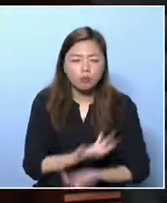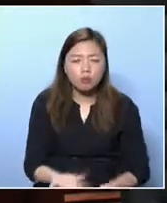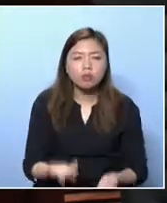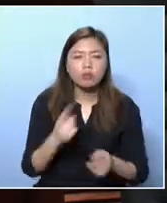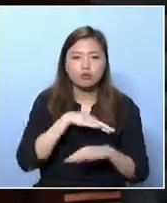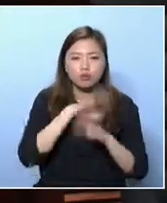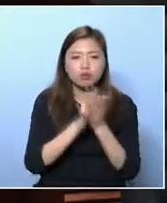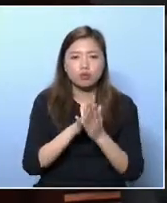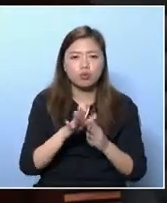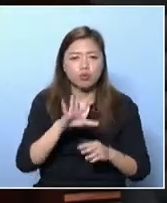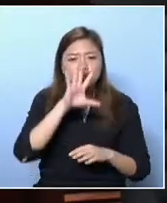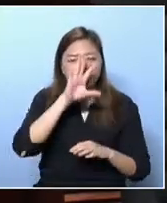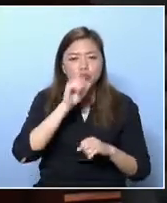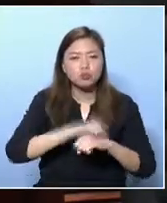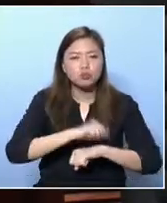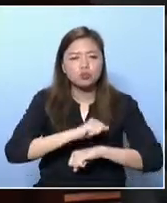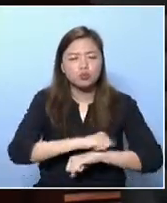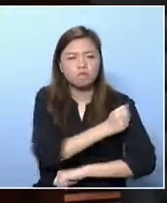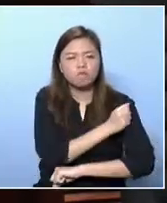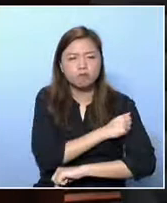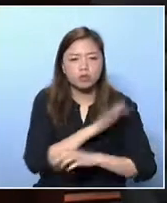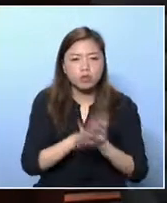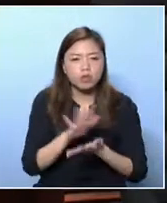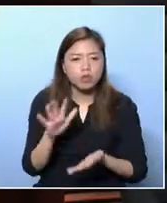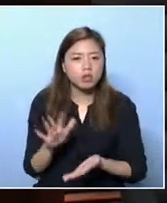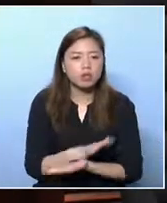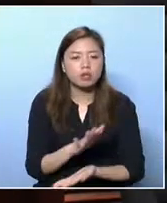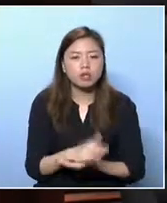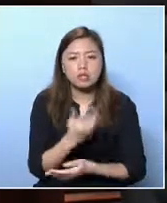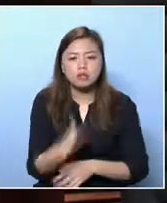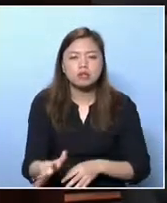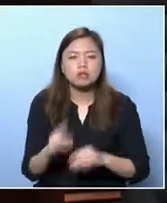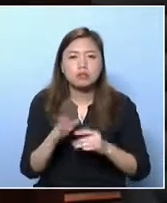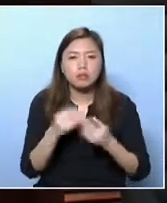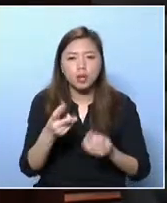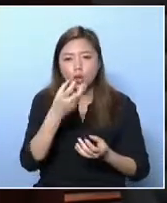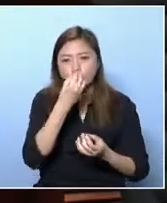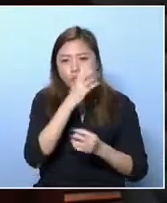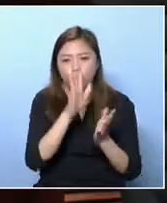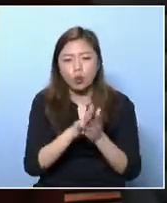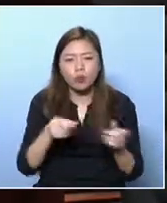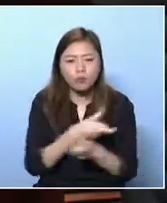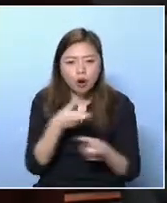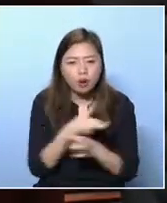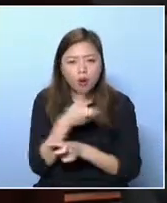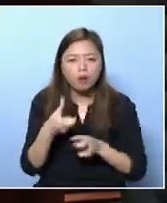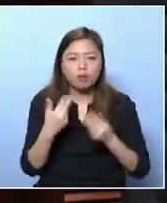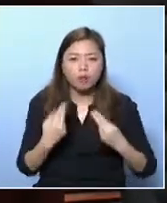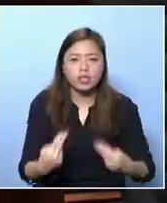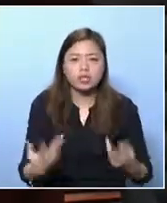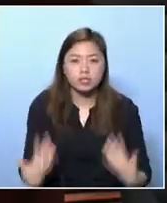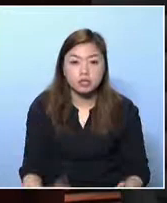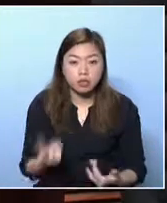a prescription of Chinese medicine is too costly to us.